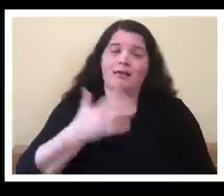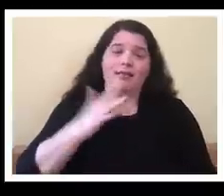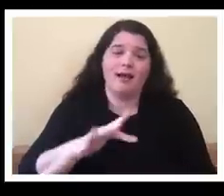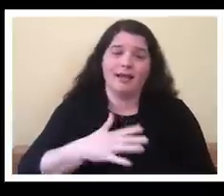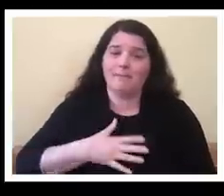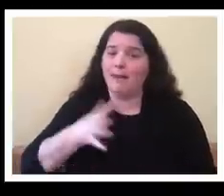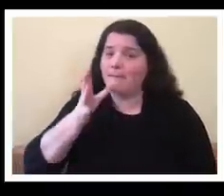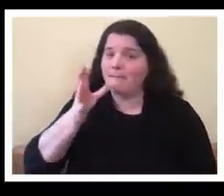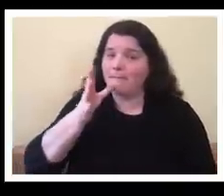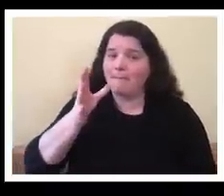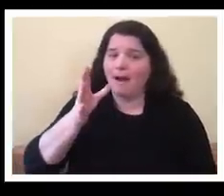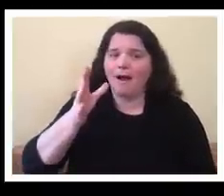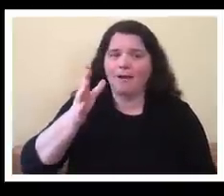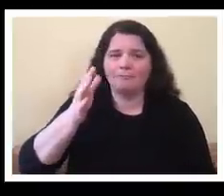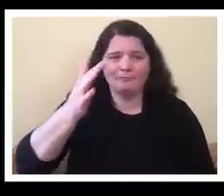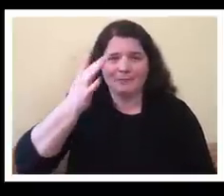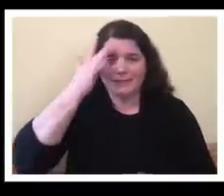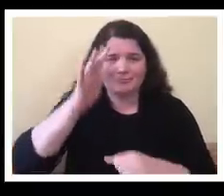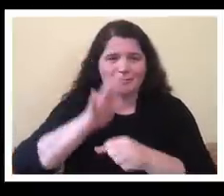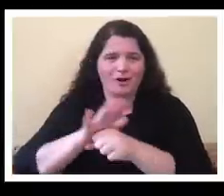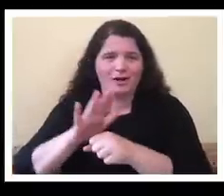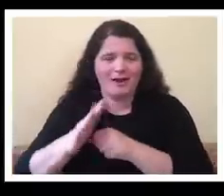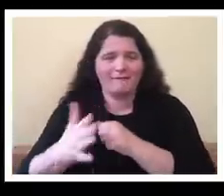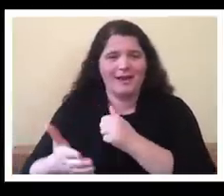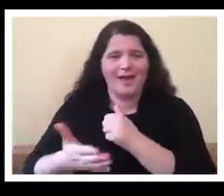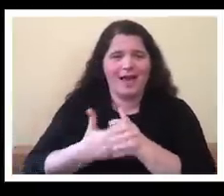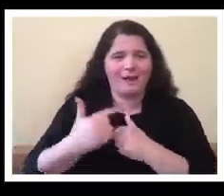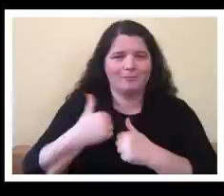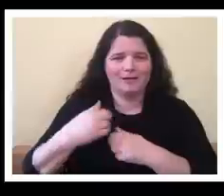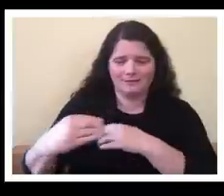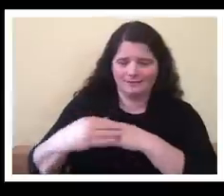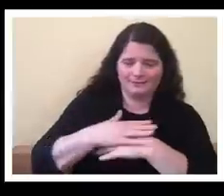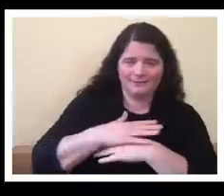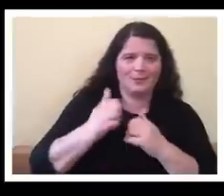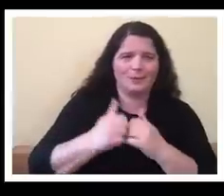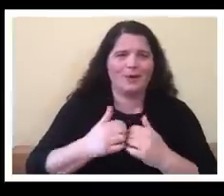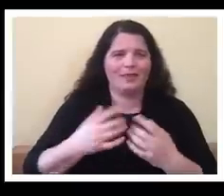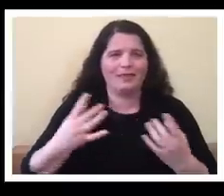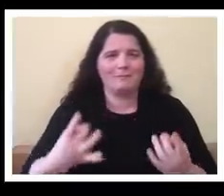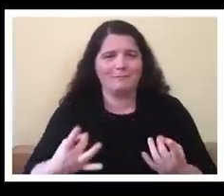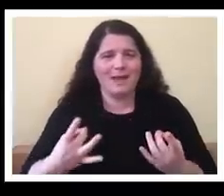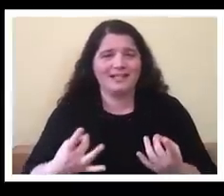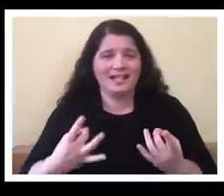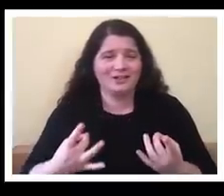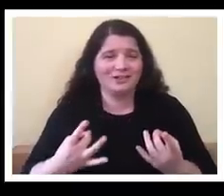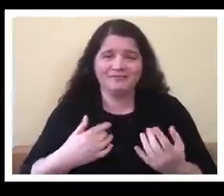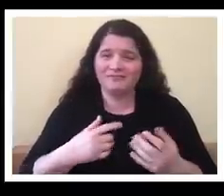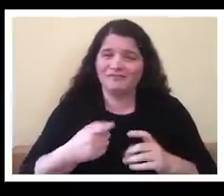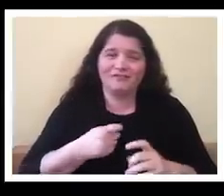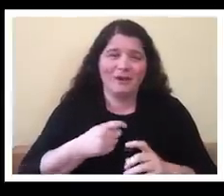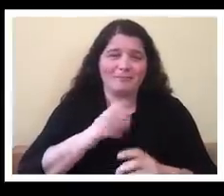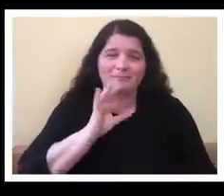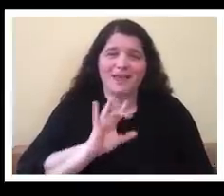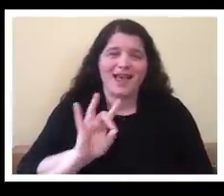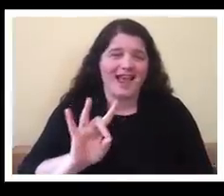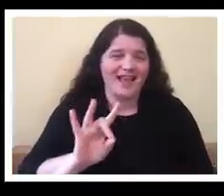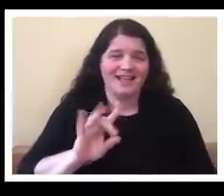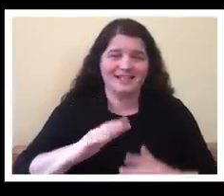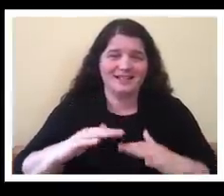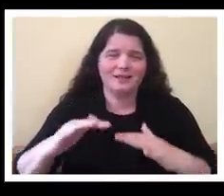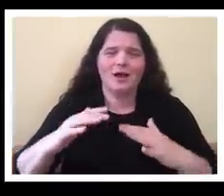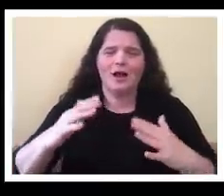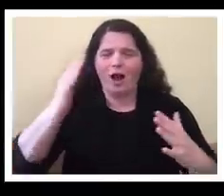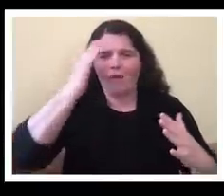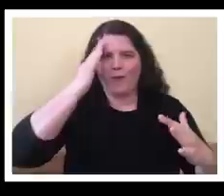into meditation when we were eight years old in the consciousness vibration um helped me to move on to